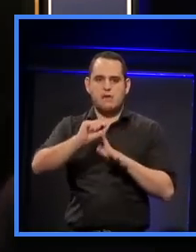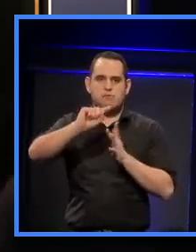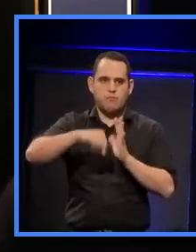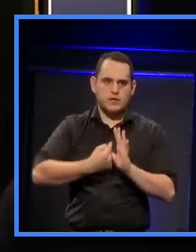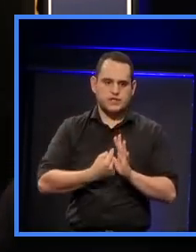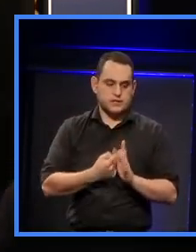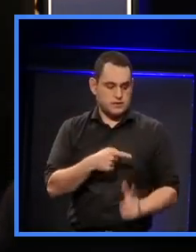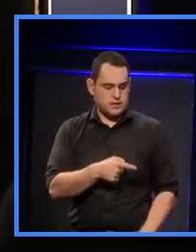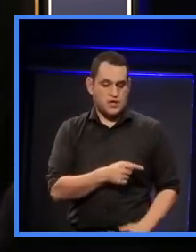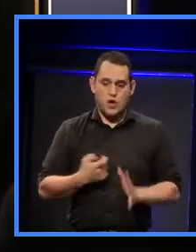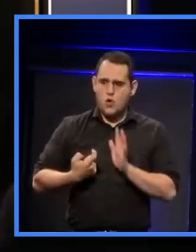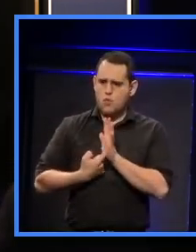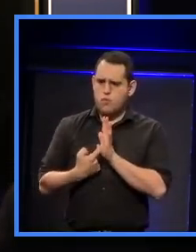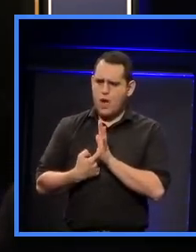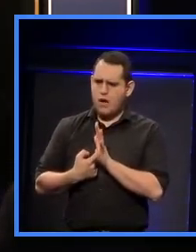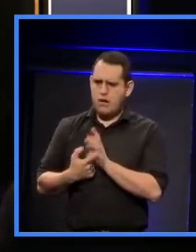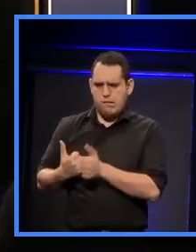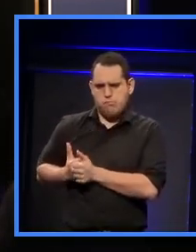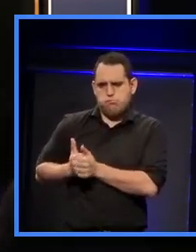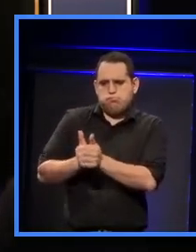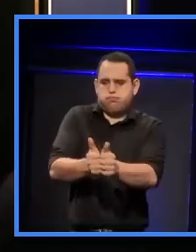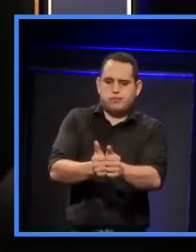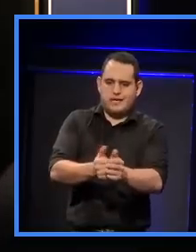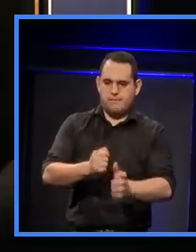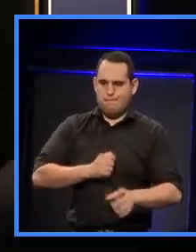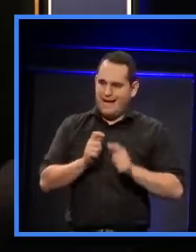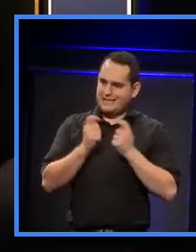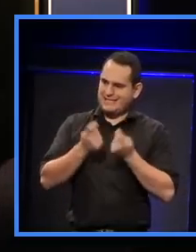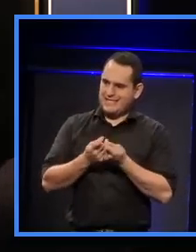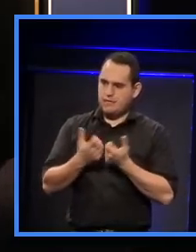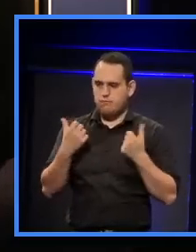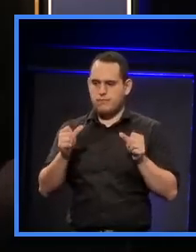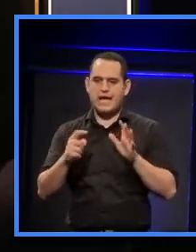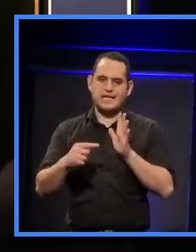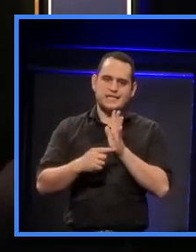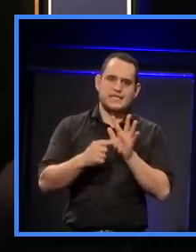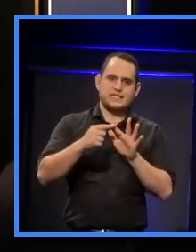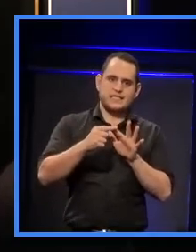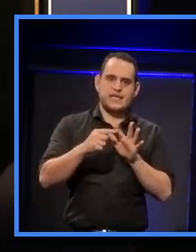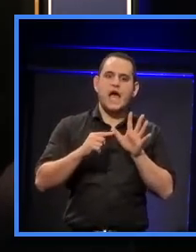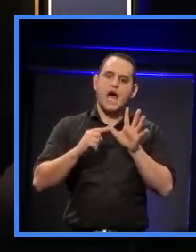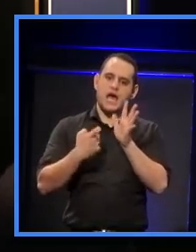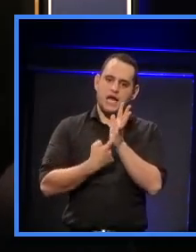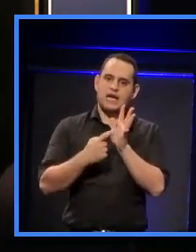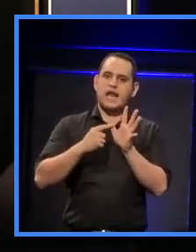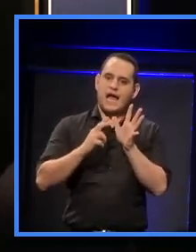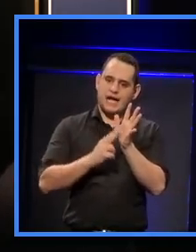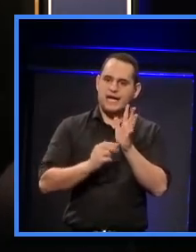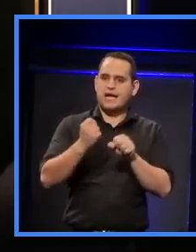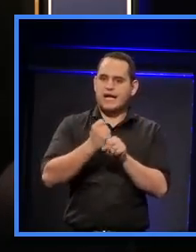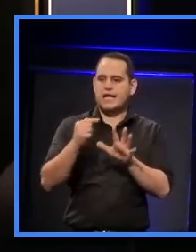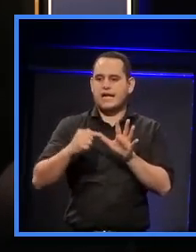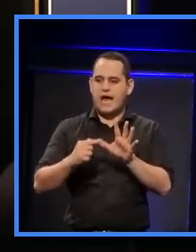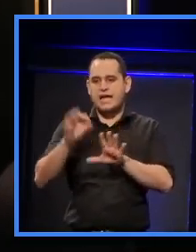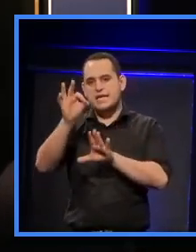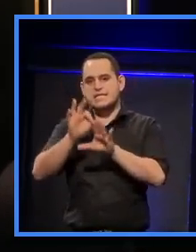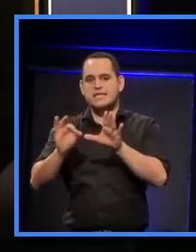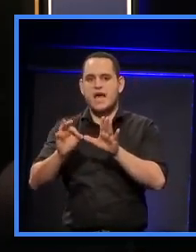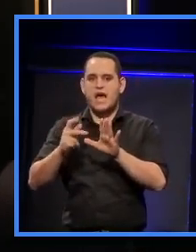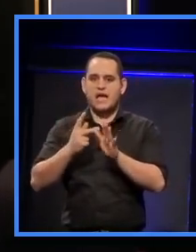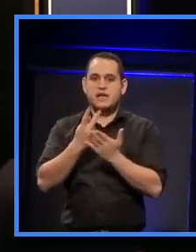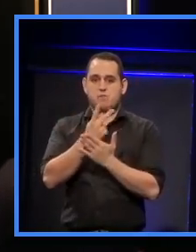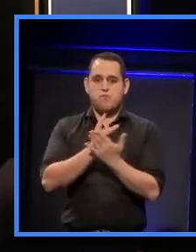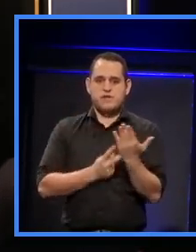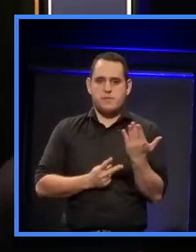has been assisting my team, in particular developing up what we are calling Tiaranga design principles. And Ro, as we